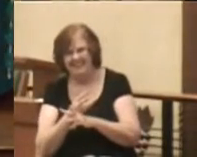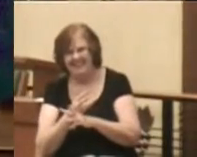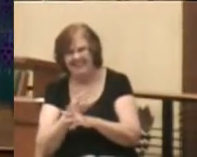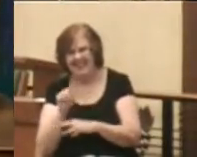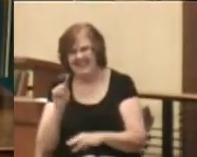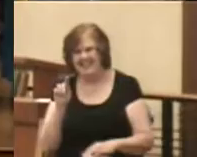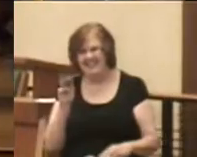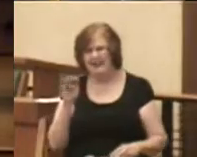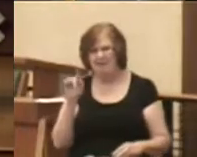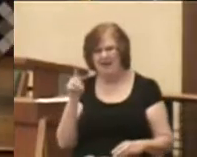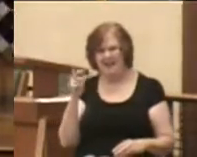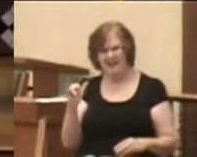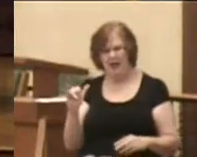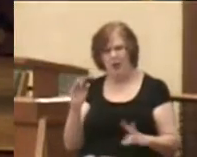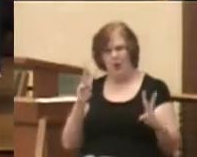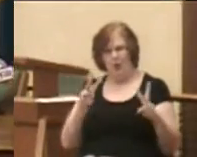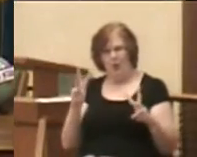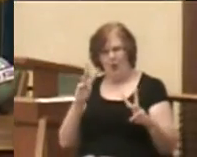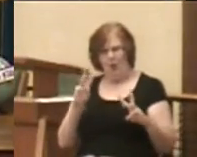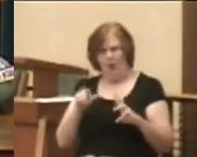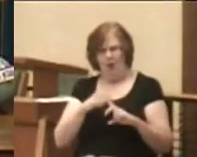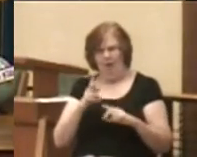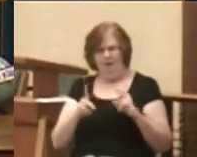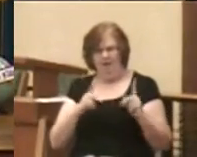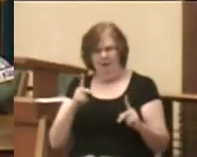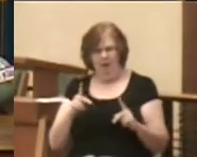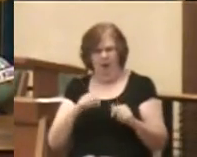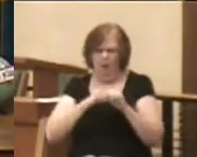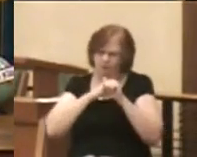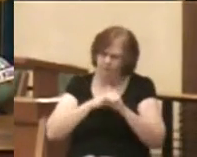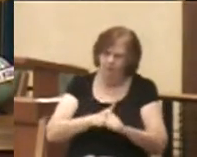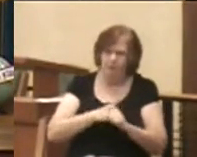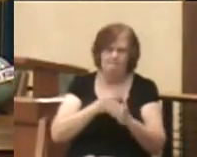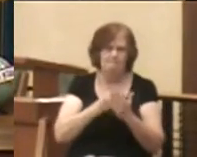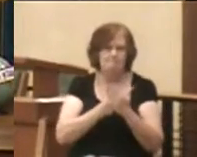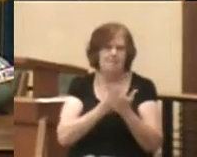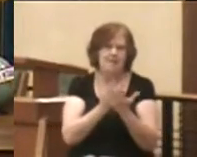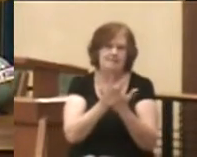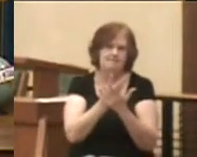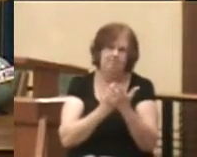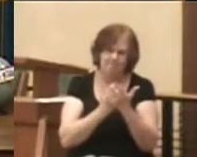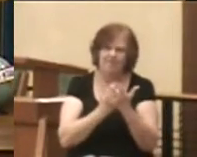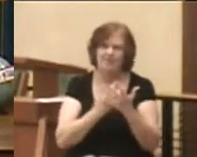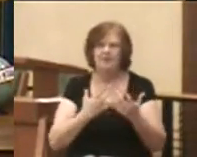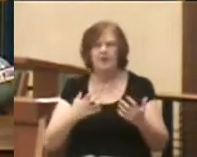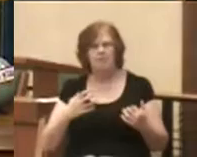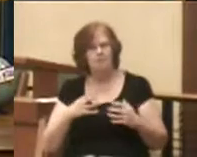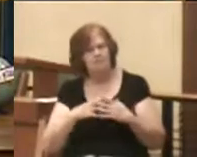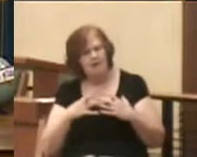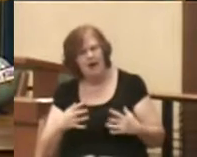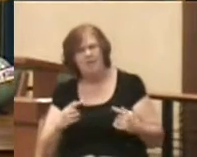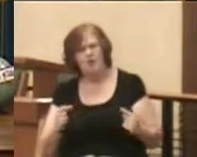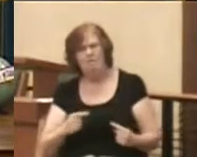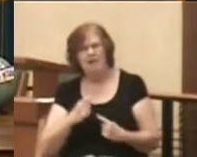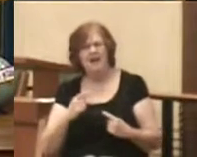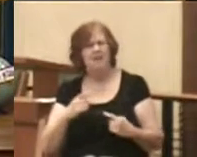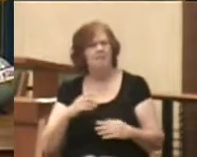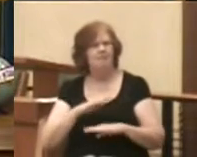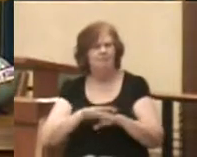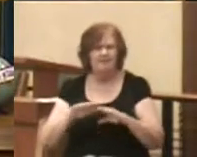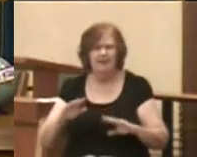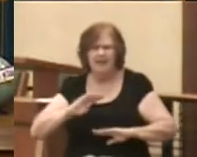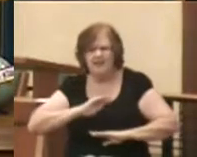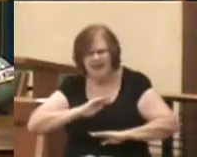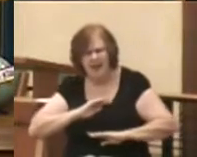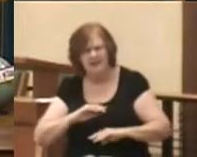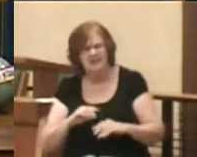worried about those people who go the way of money because that brings a great deal of pain and discontentment. He gives